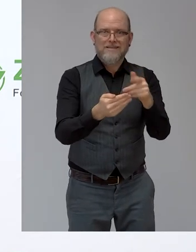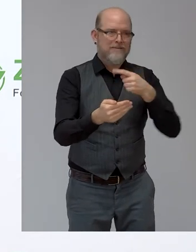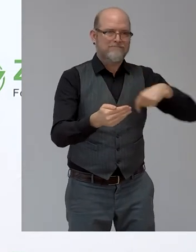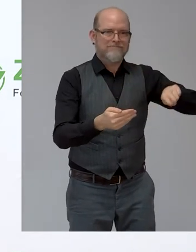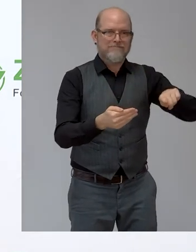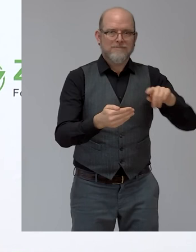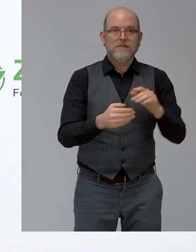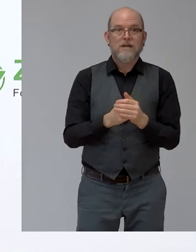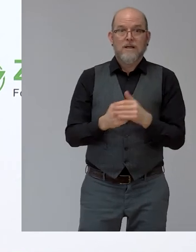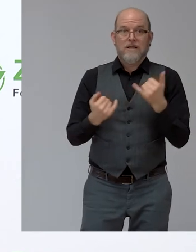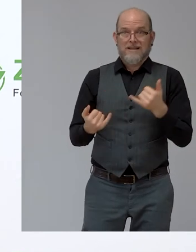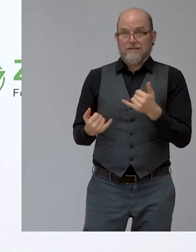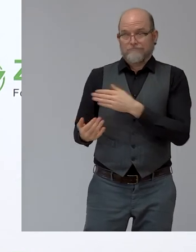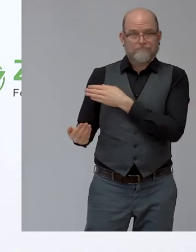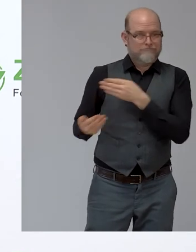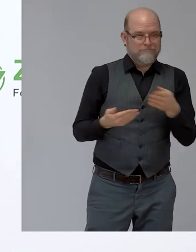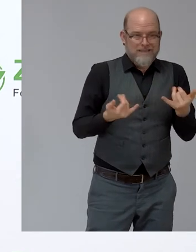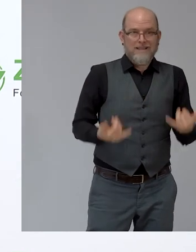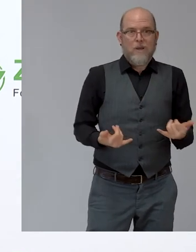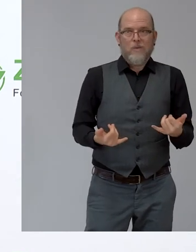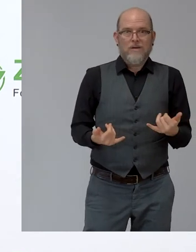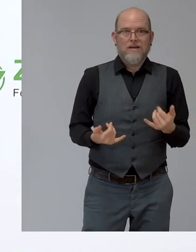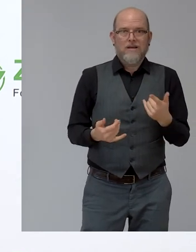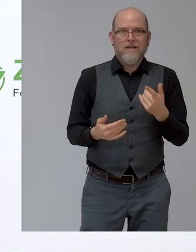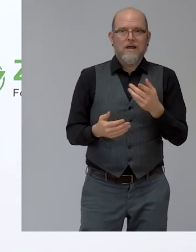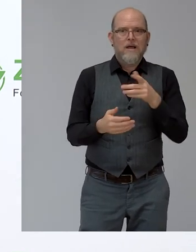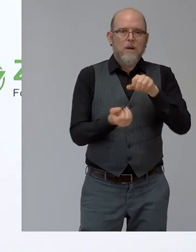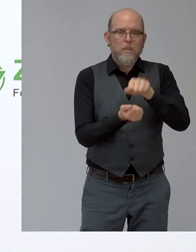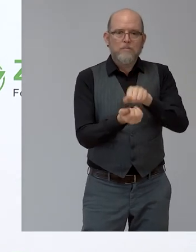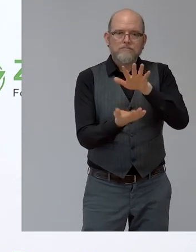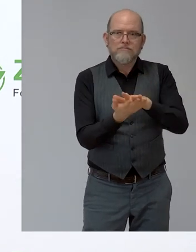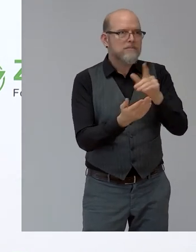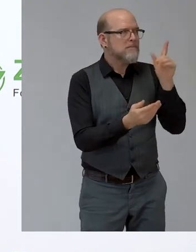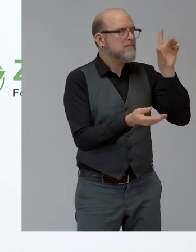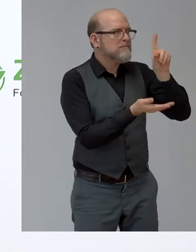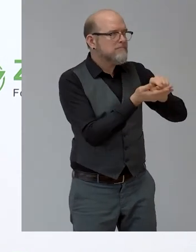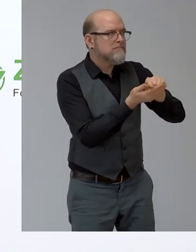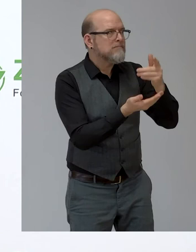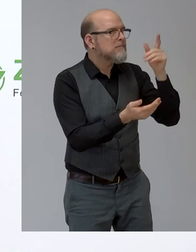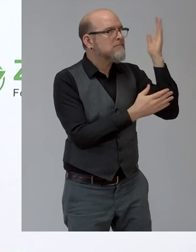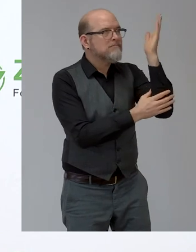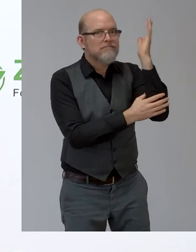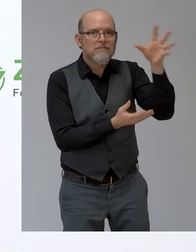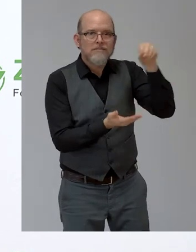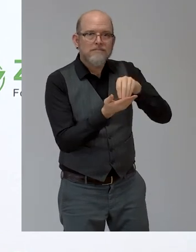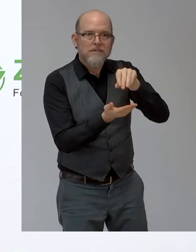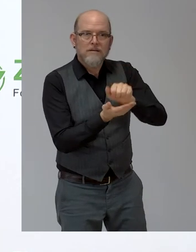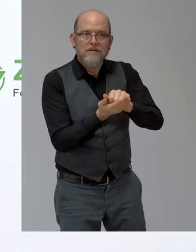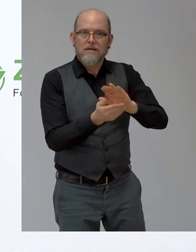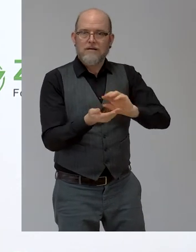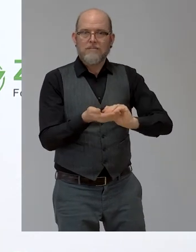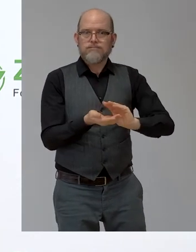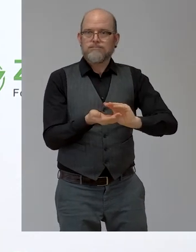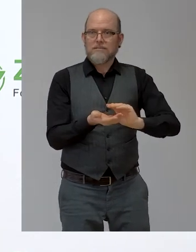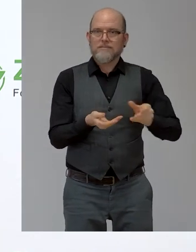the conference where we publish a report. This year we also published an almanac and we prepared the conference. And what this year